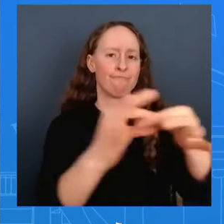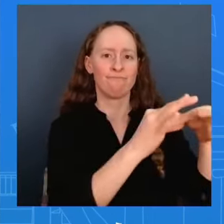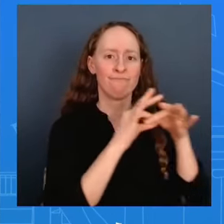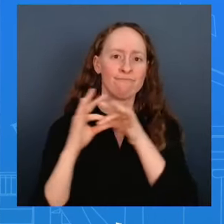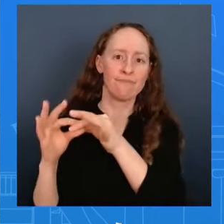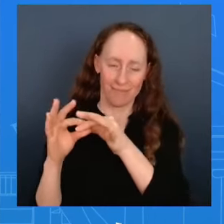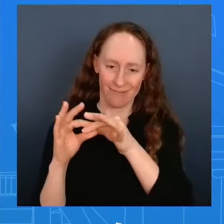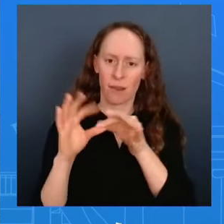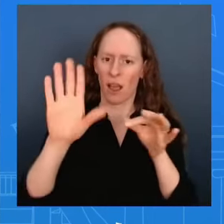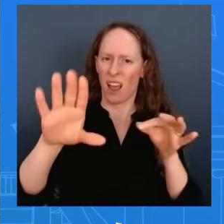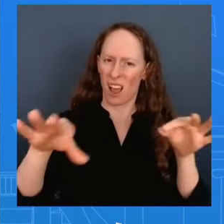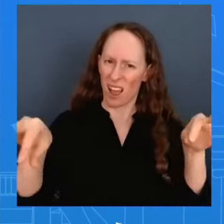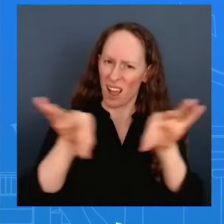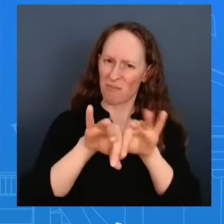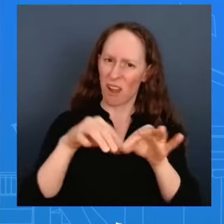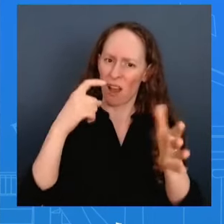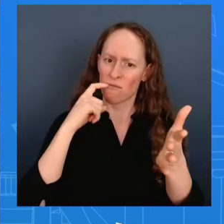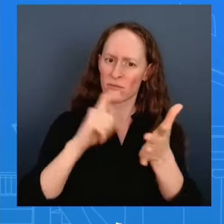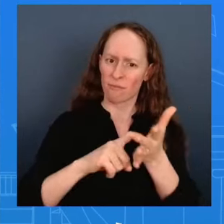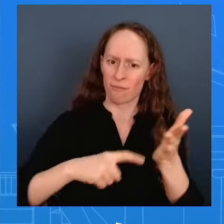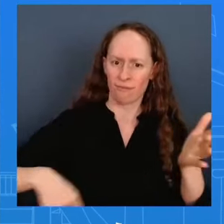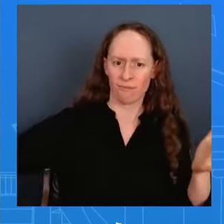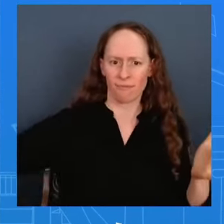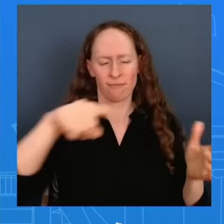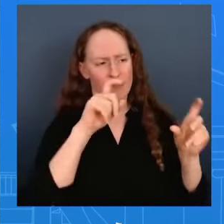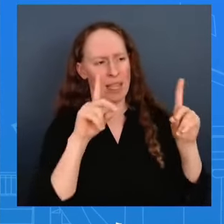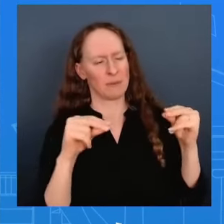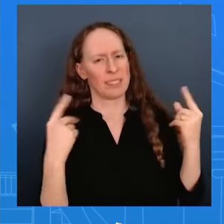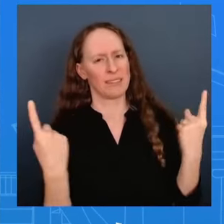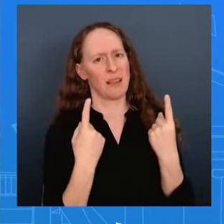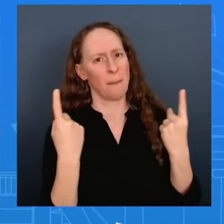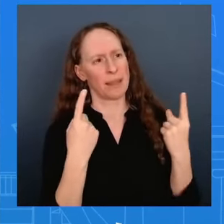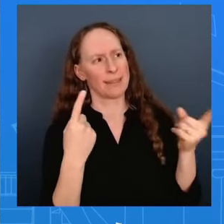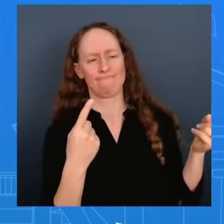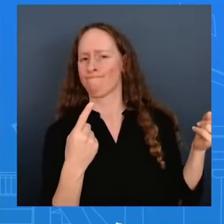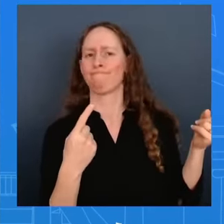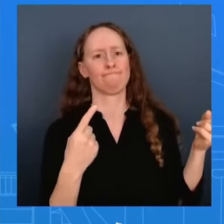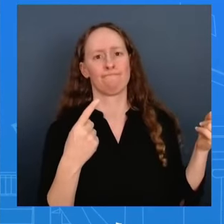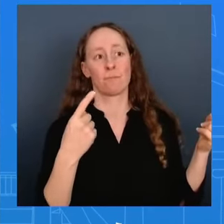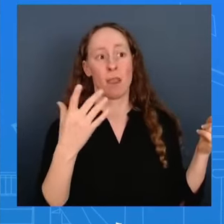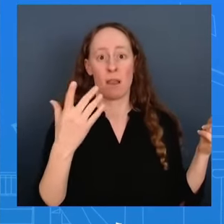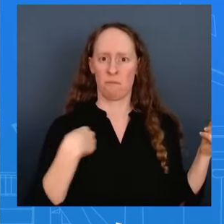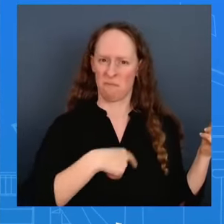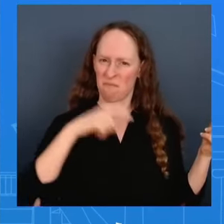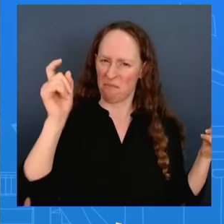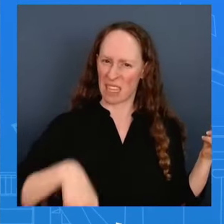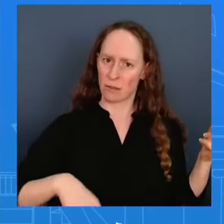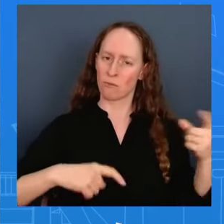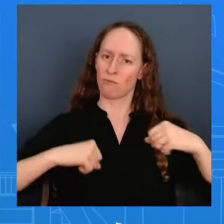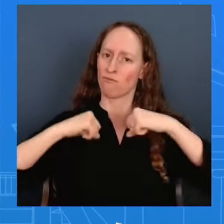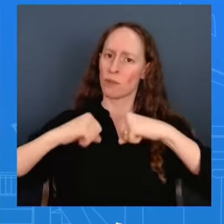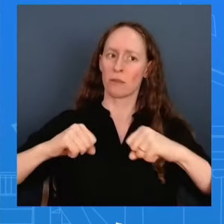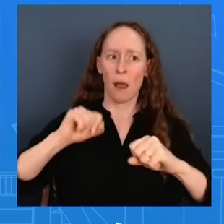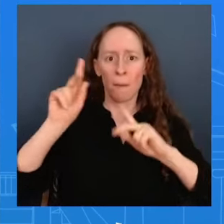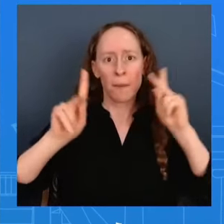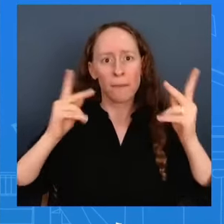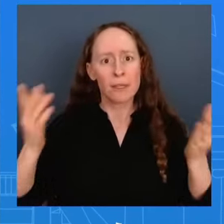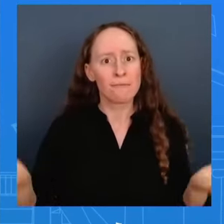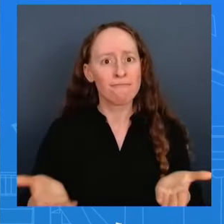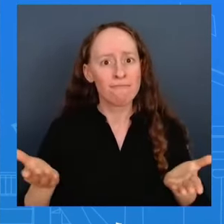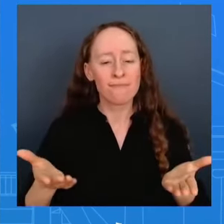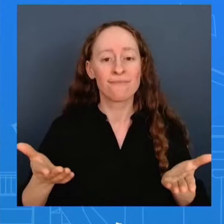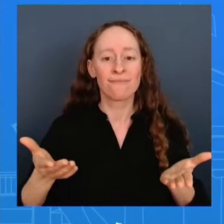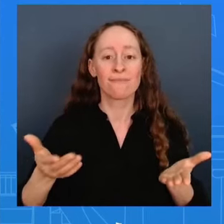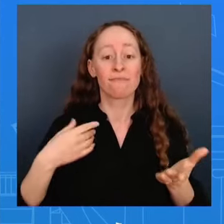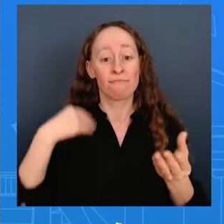to our working families and businesses today's strong tariff announcement is an important part of president biden's worker